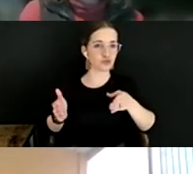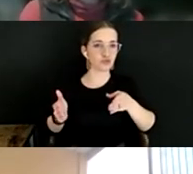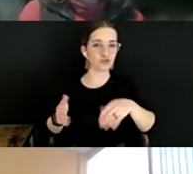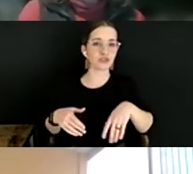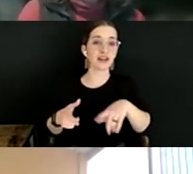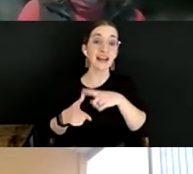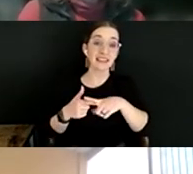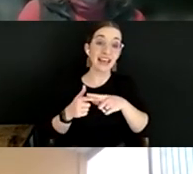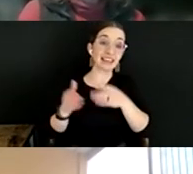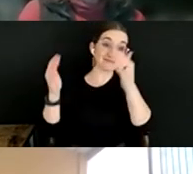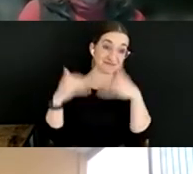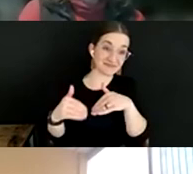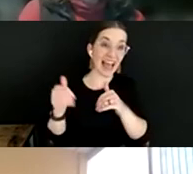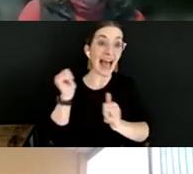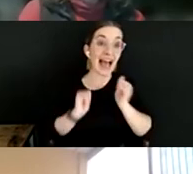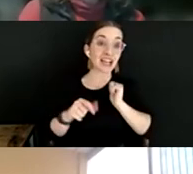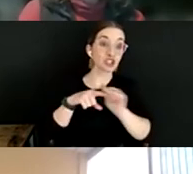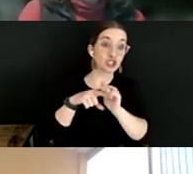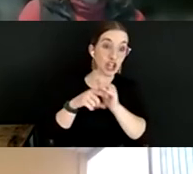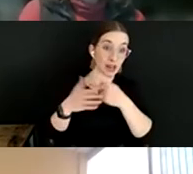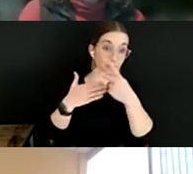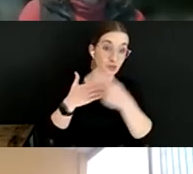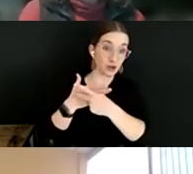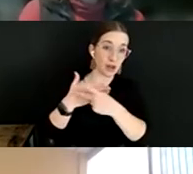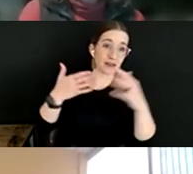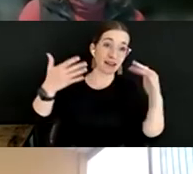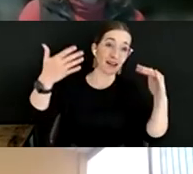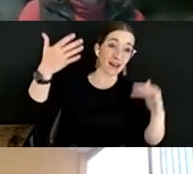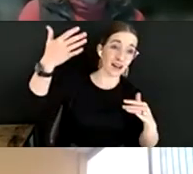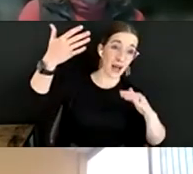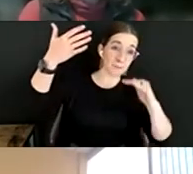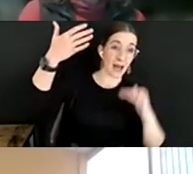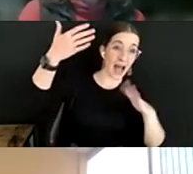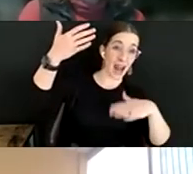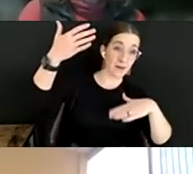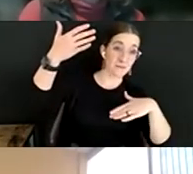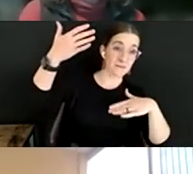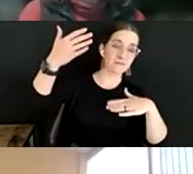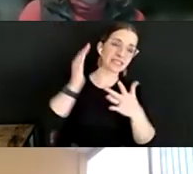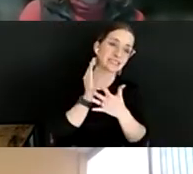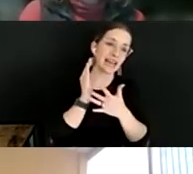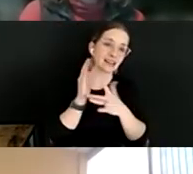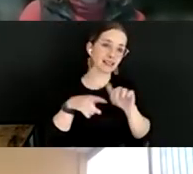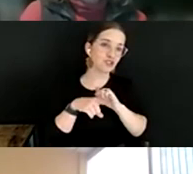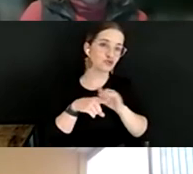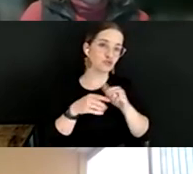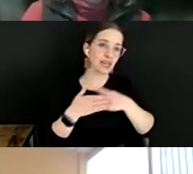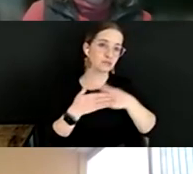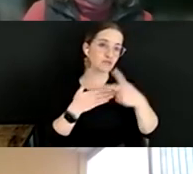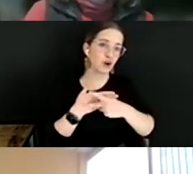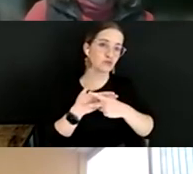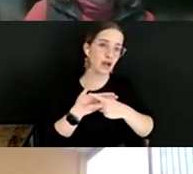training program. And it's very last is the technical training programs. And so we're not